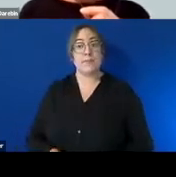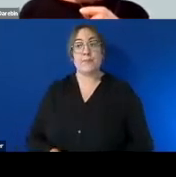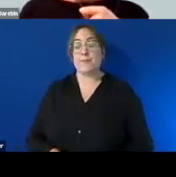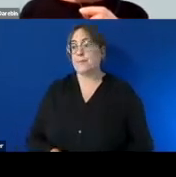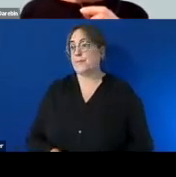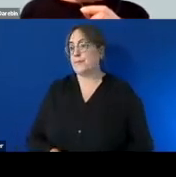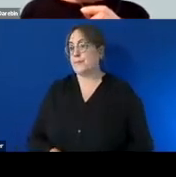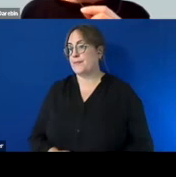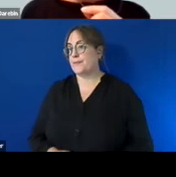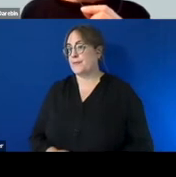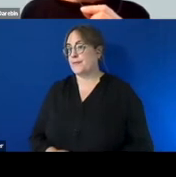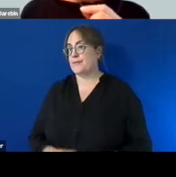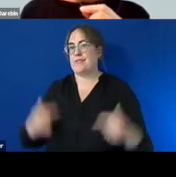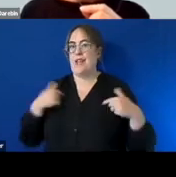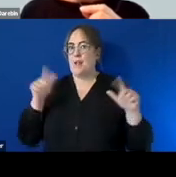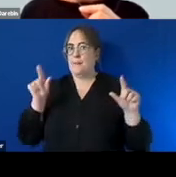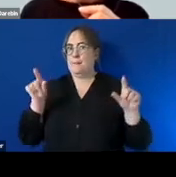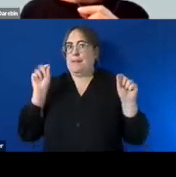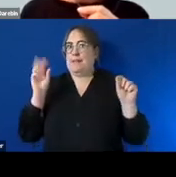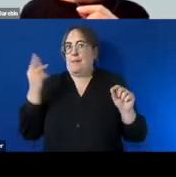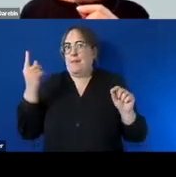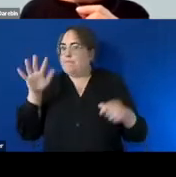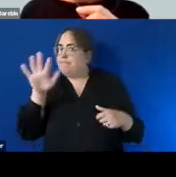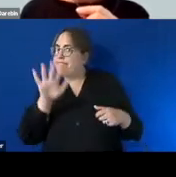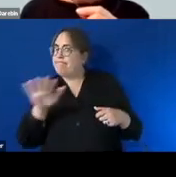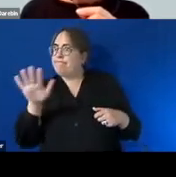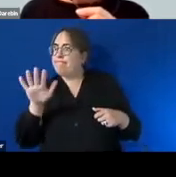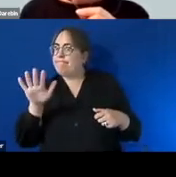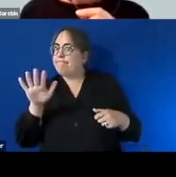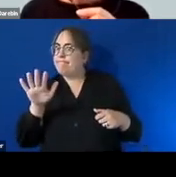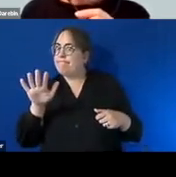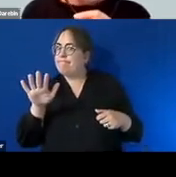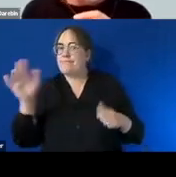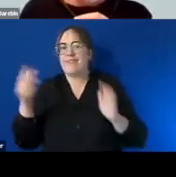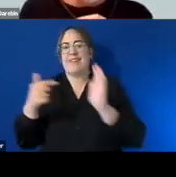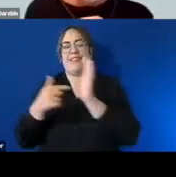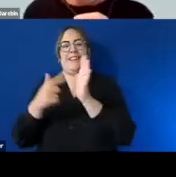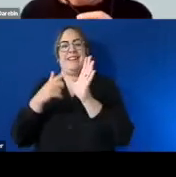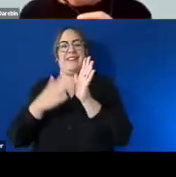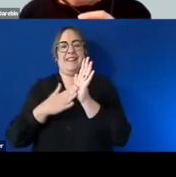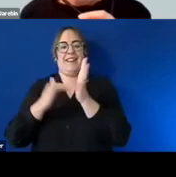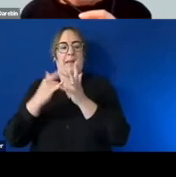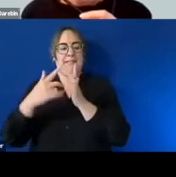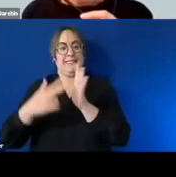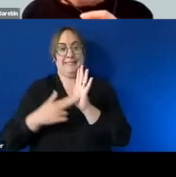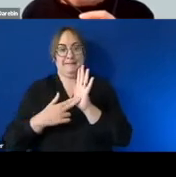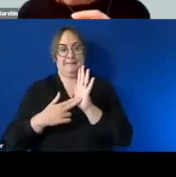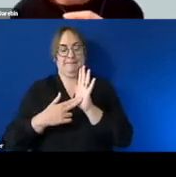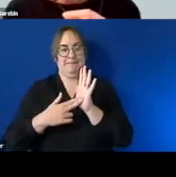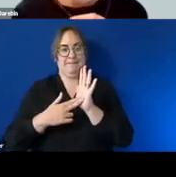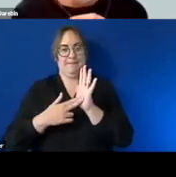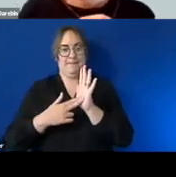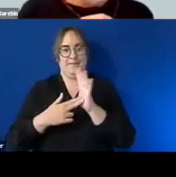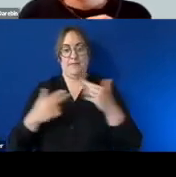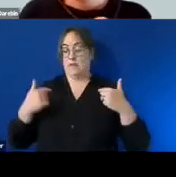otherwise i'll pick someone i could start it off if you like thank you go for it well i'm an i